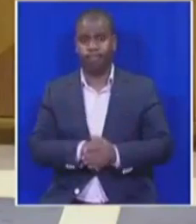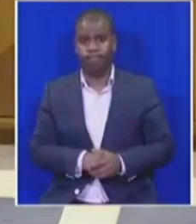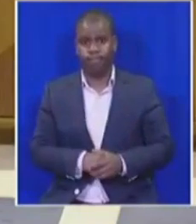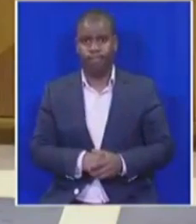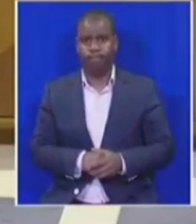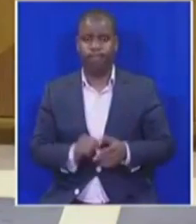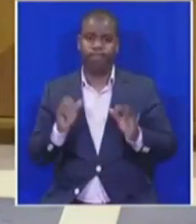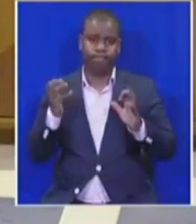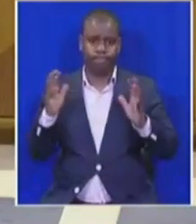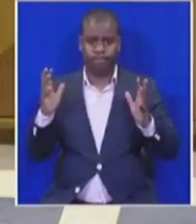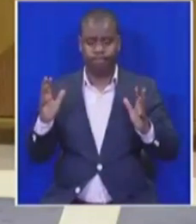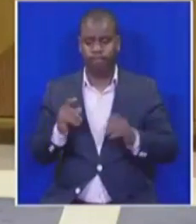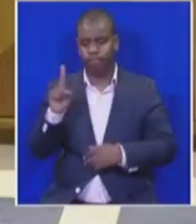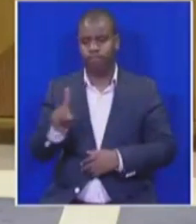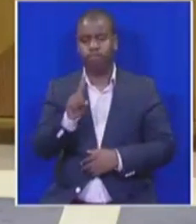The Honourable Shavambu.